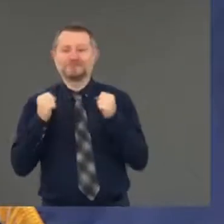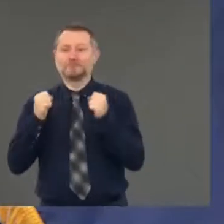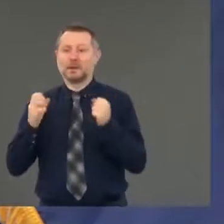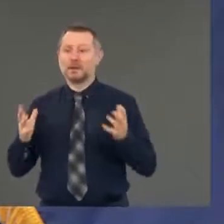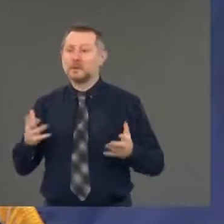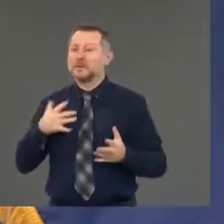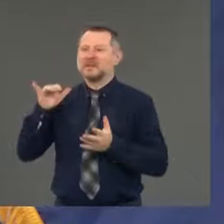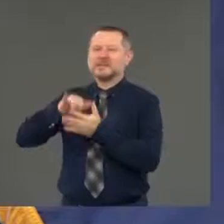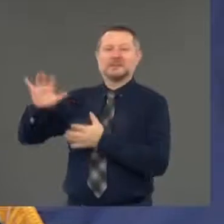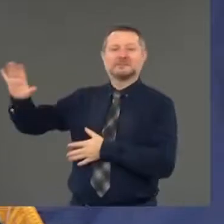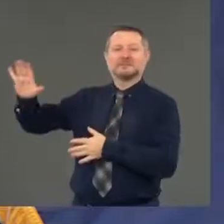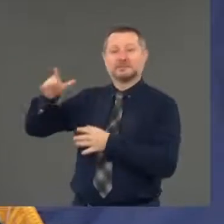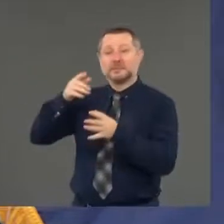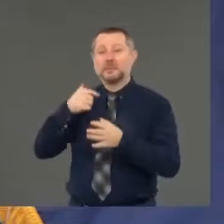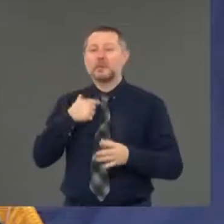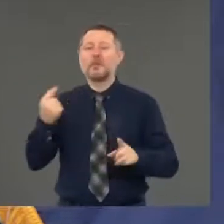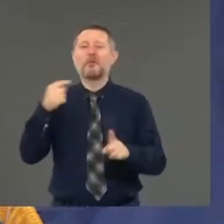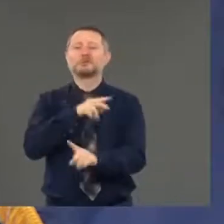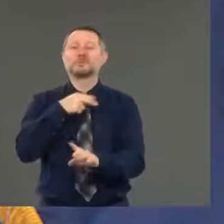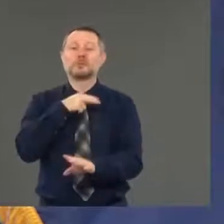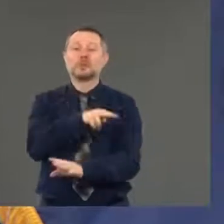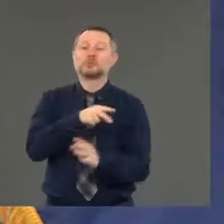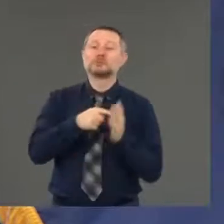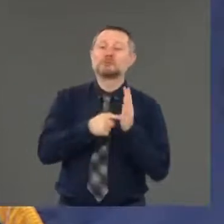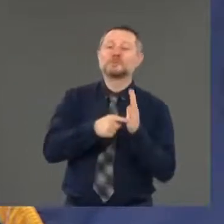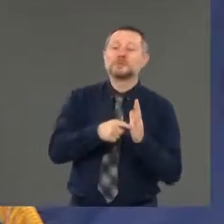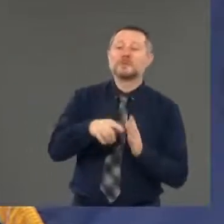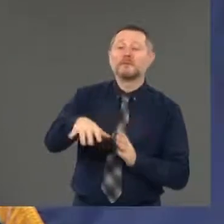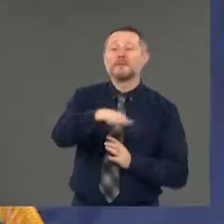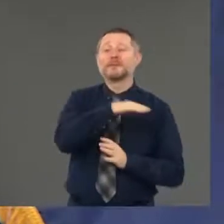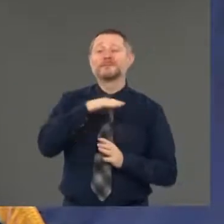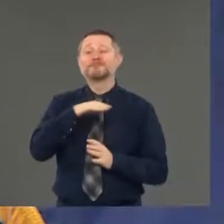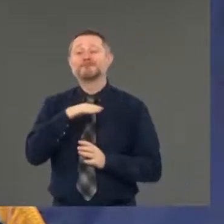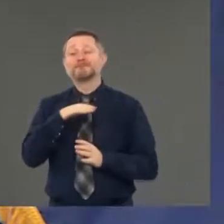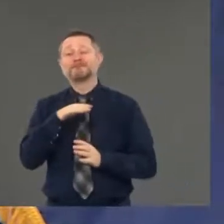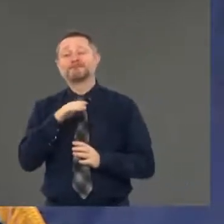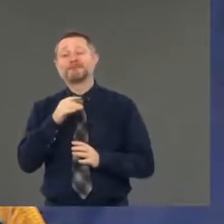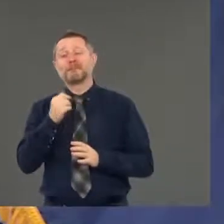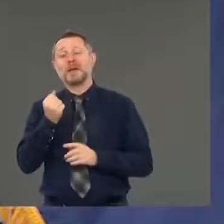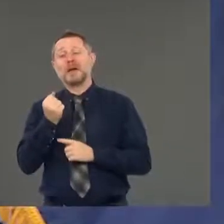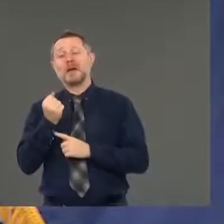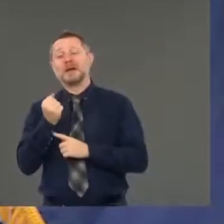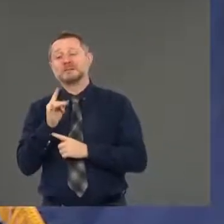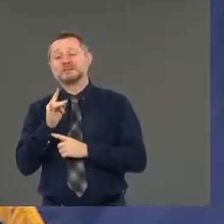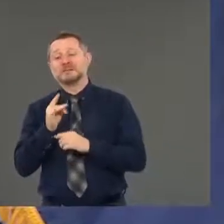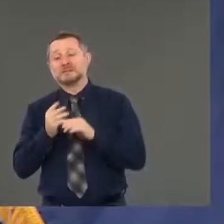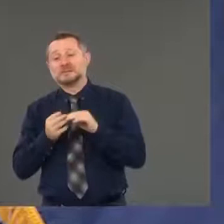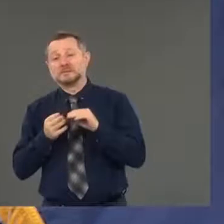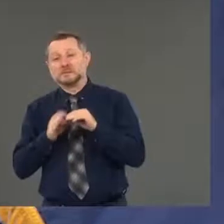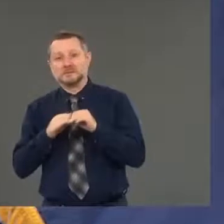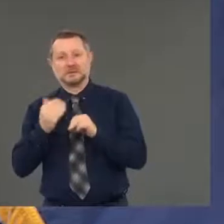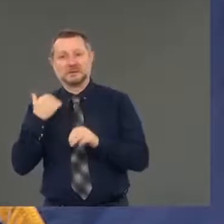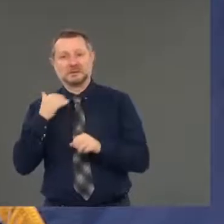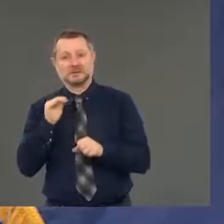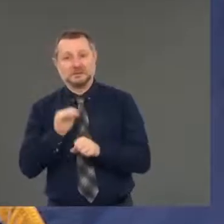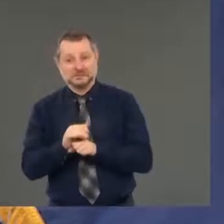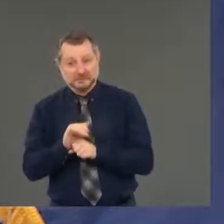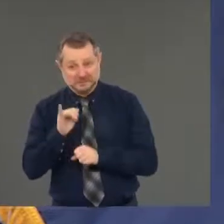example. There was a spike of 18 in Westchester last night. Is that a spike?